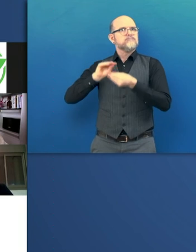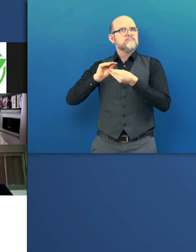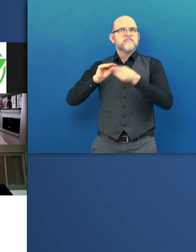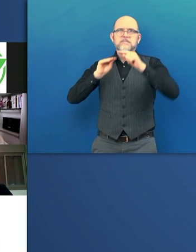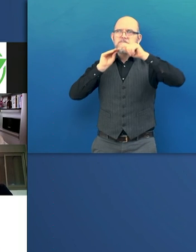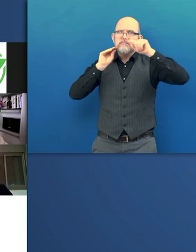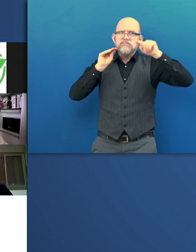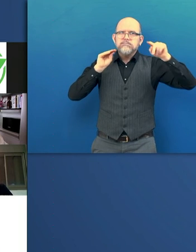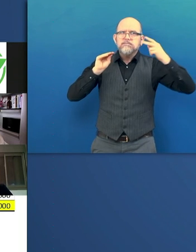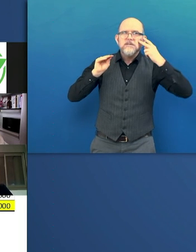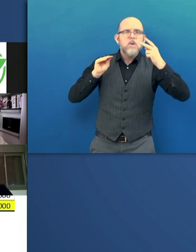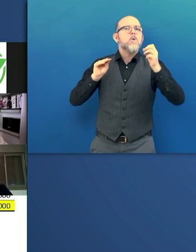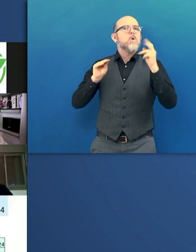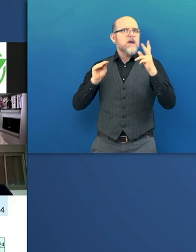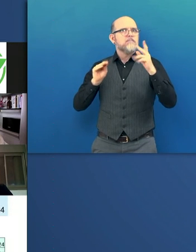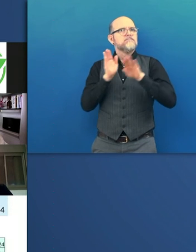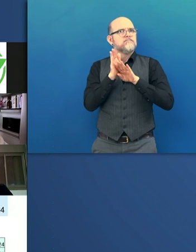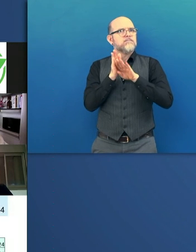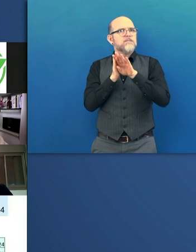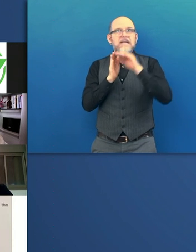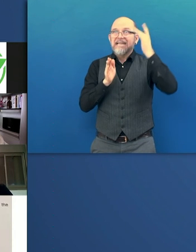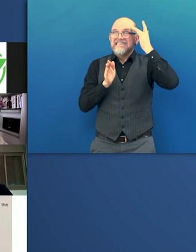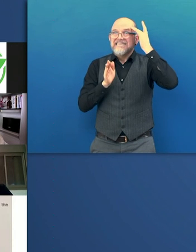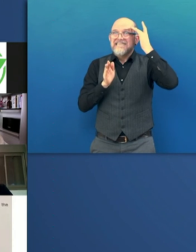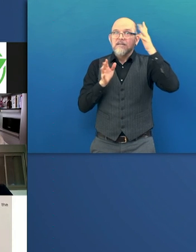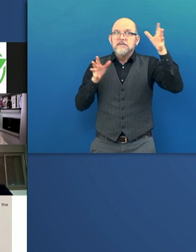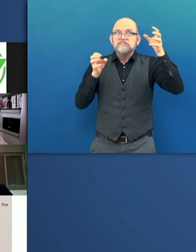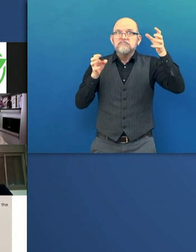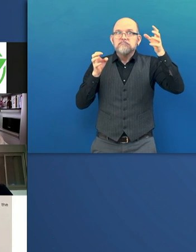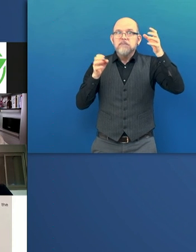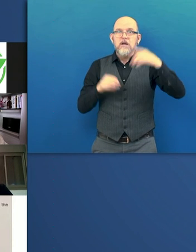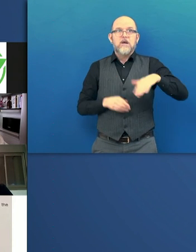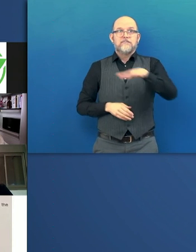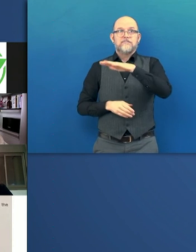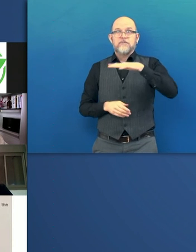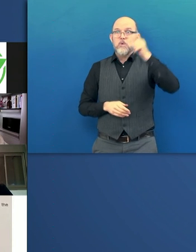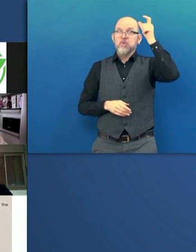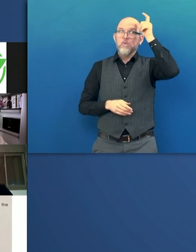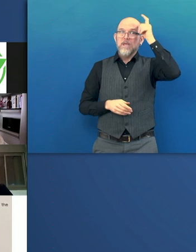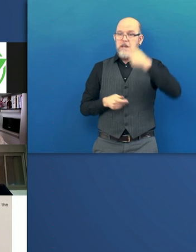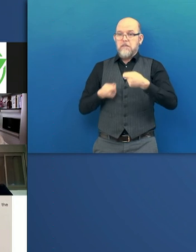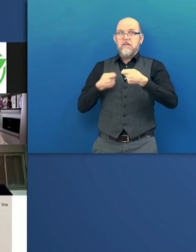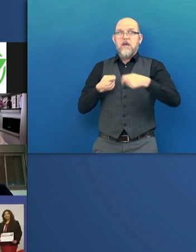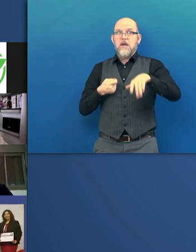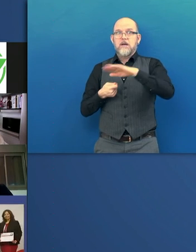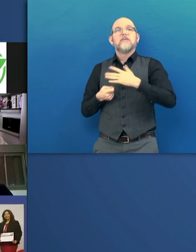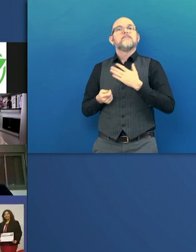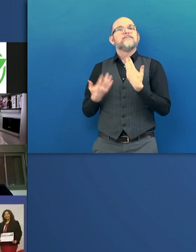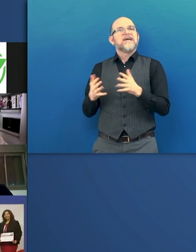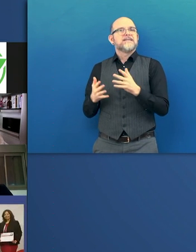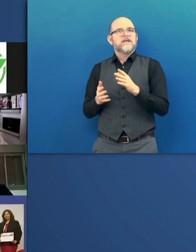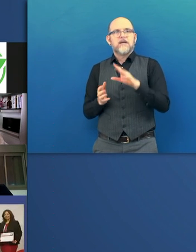is increased, and Turkish market assumptions, testimonials from our clinical trial,